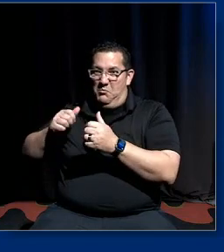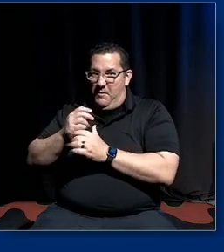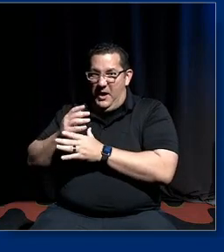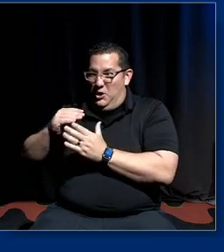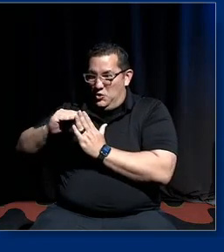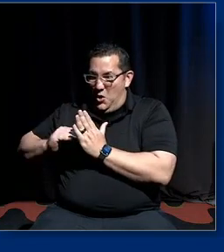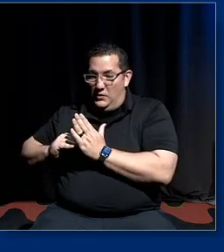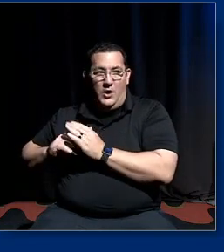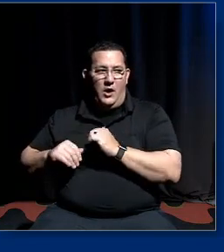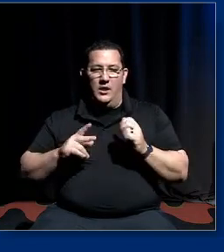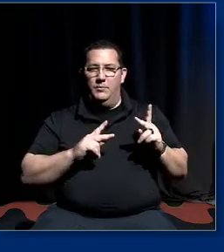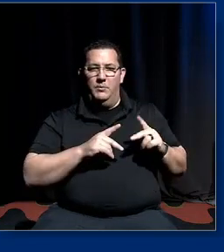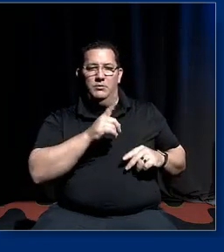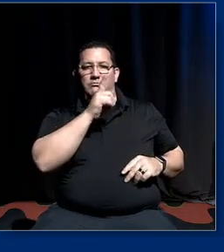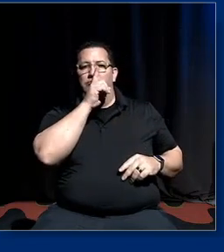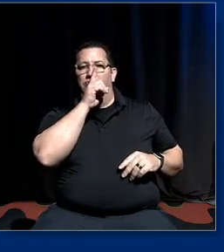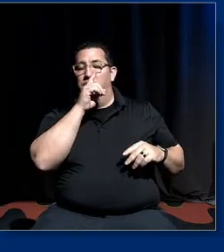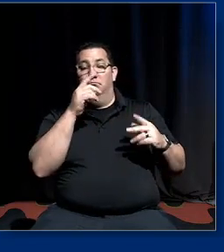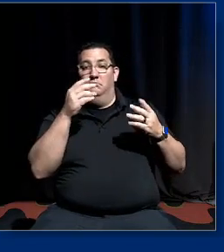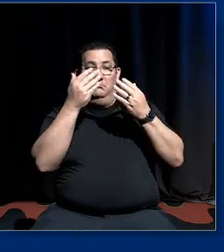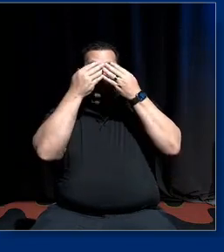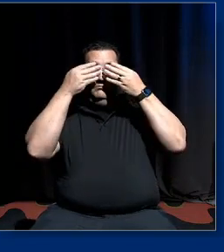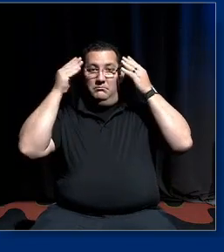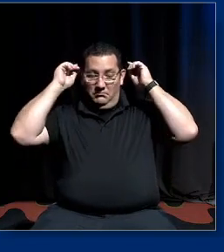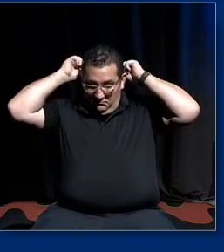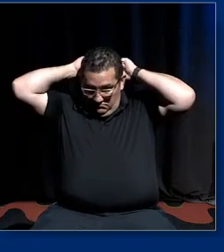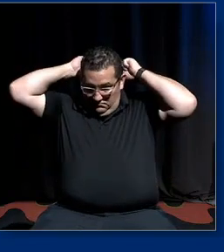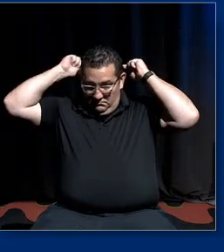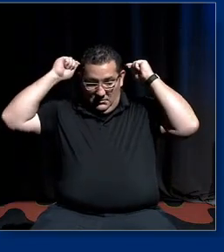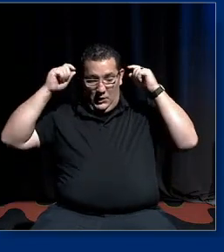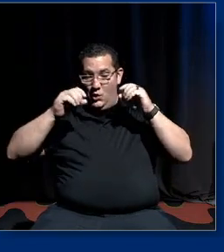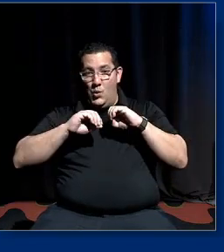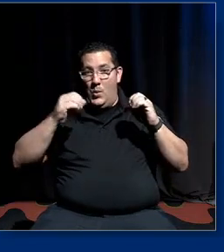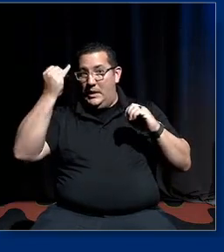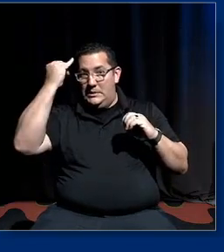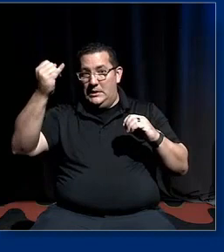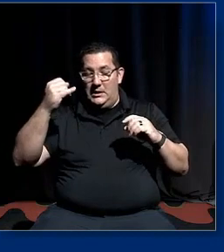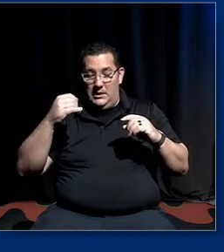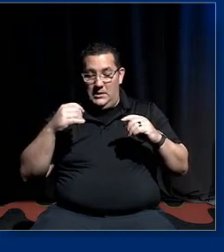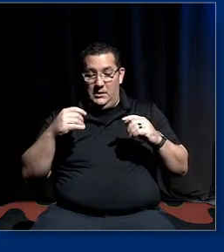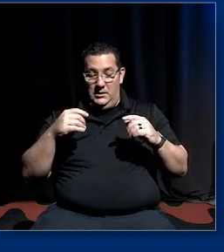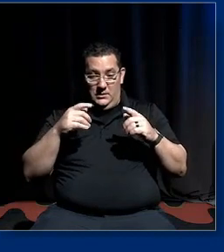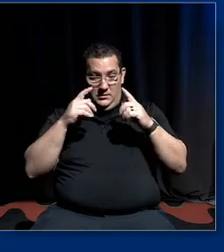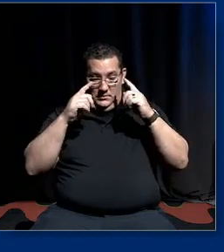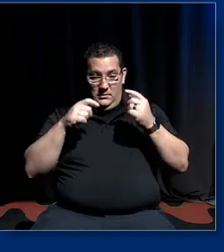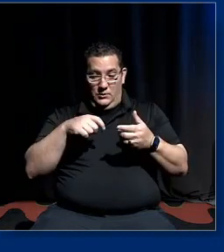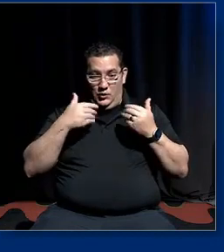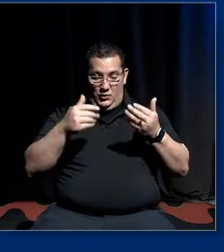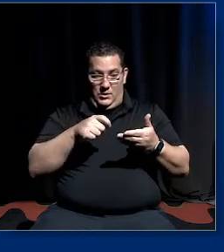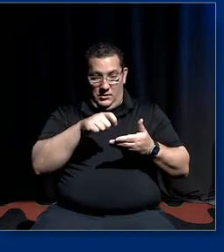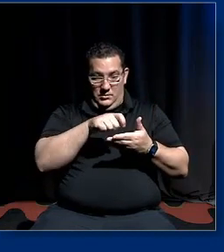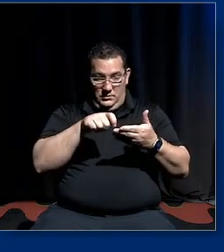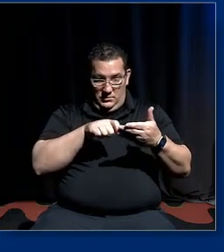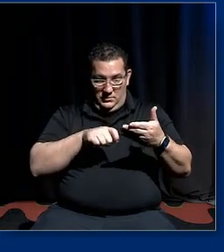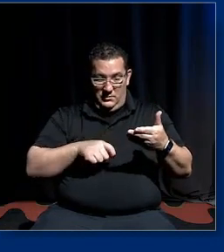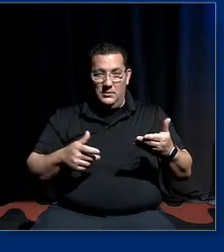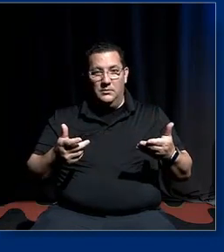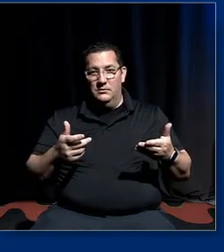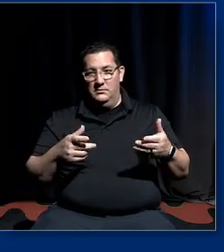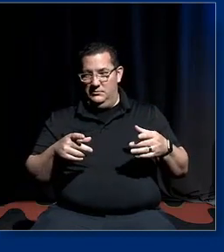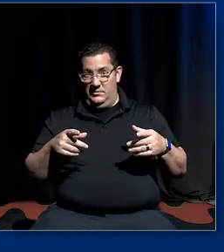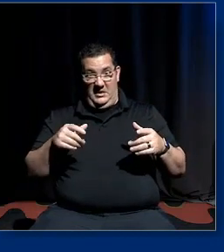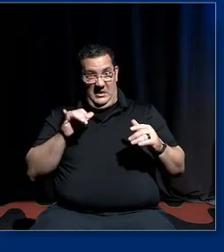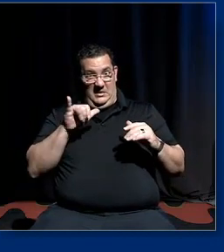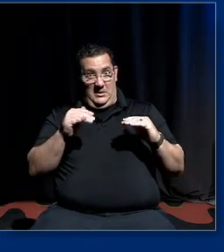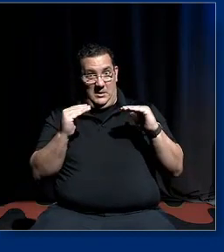have been taken in a room and and blindfold and sat down and and told to scratch their answers on a piece of card i mean that's the